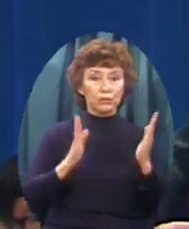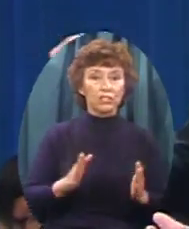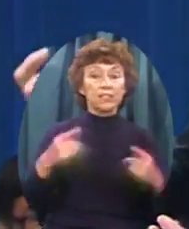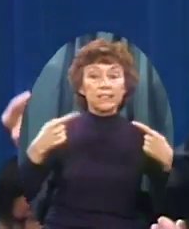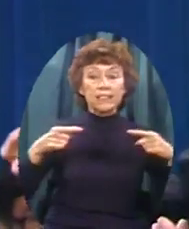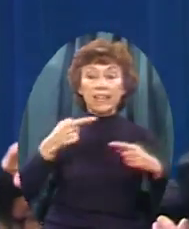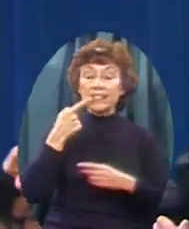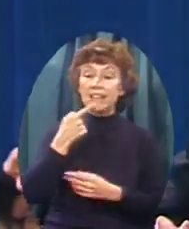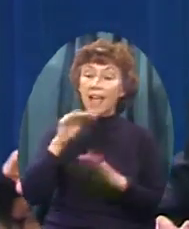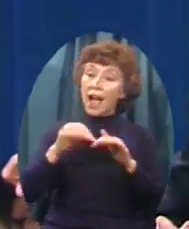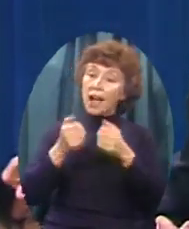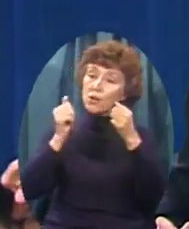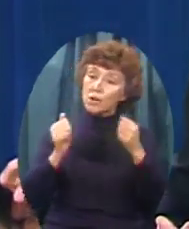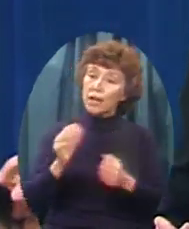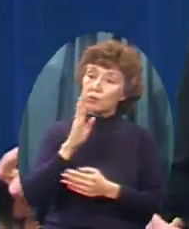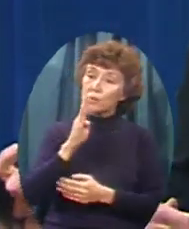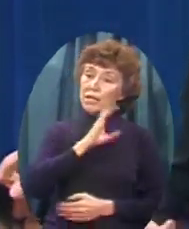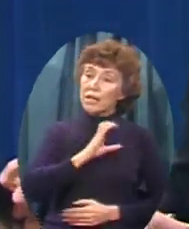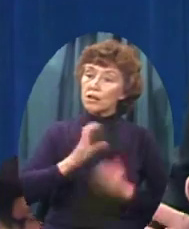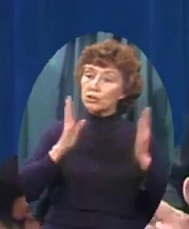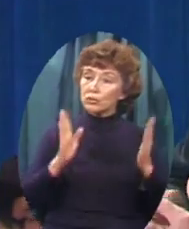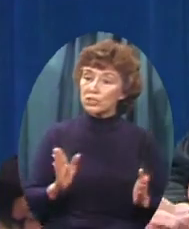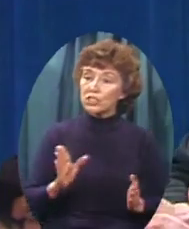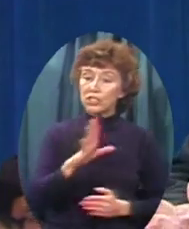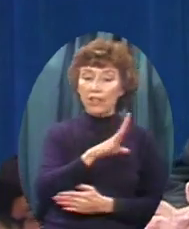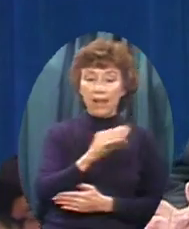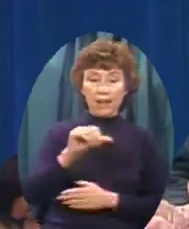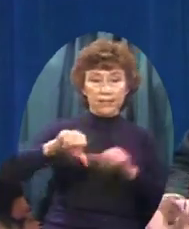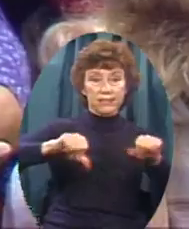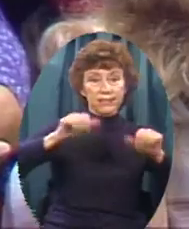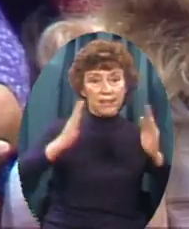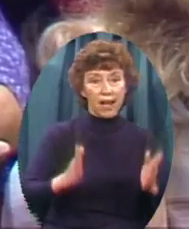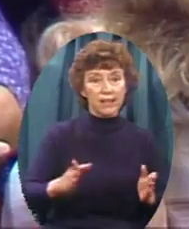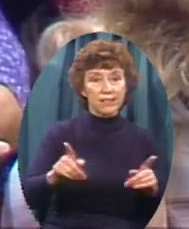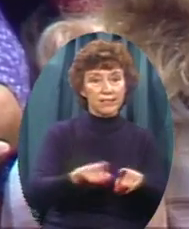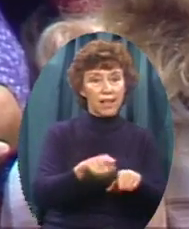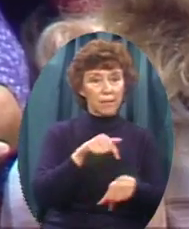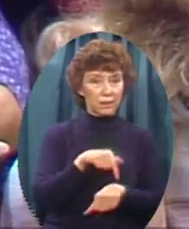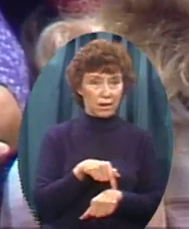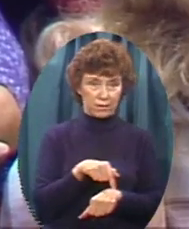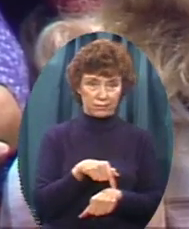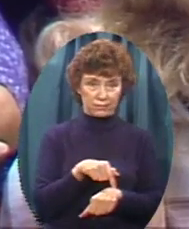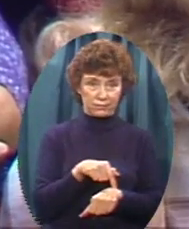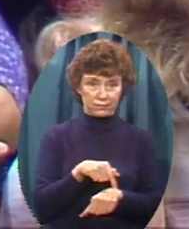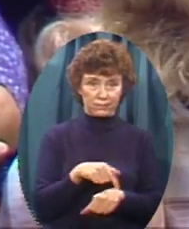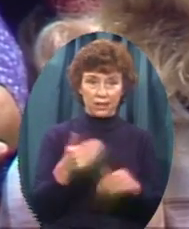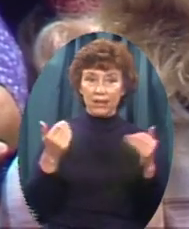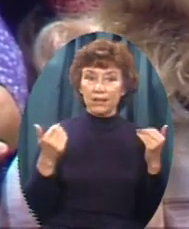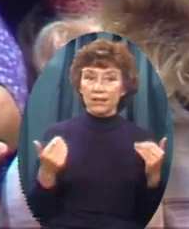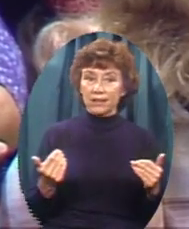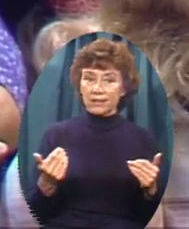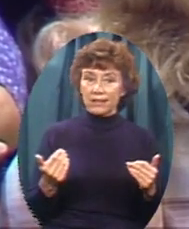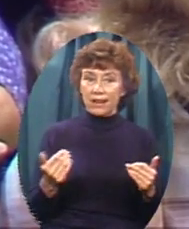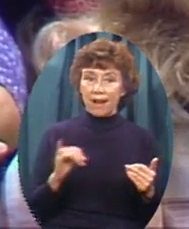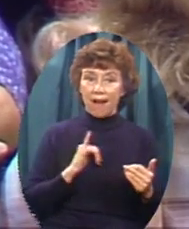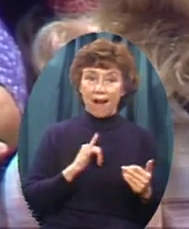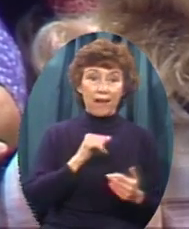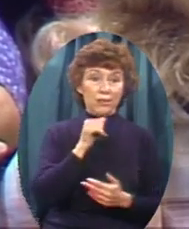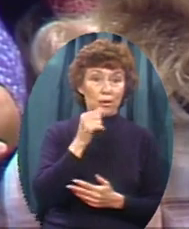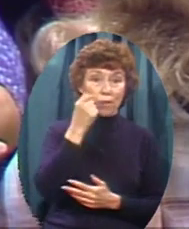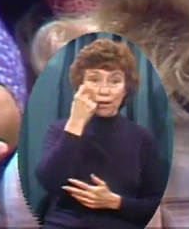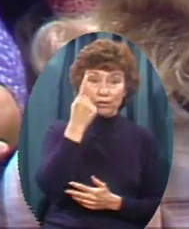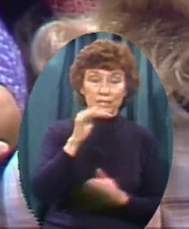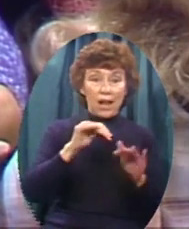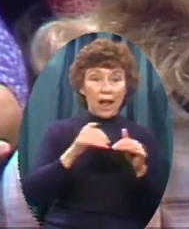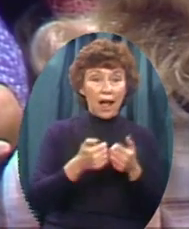I don't know how you could be A good scientist If you're not a Christian I'm not going to say That there are not great scientists Who are not Christians But I'm saying You'll be a